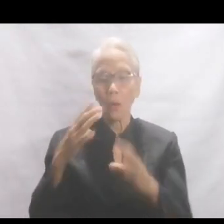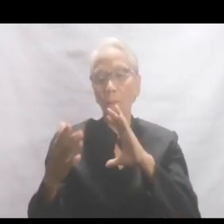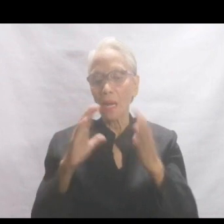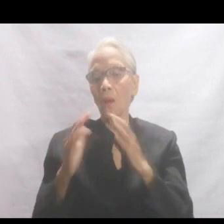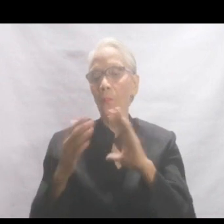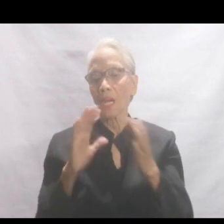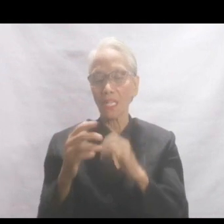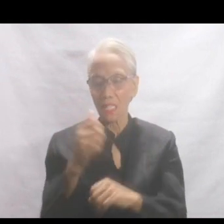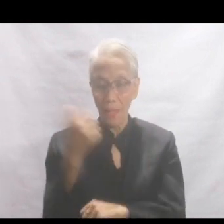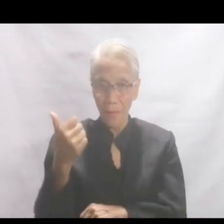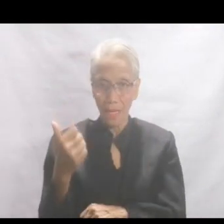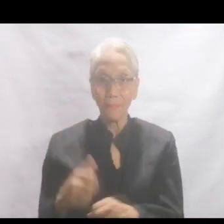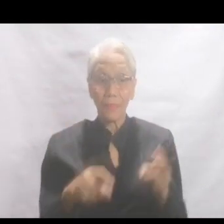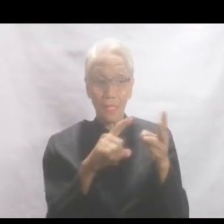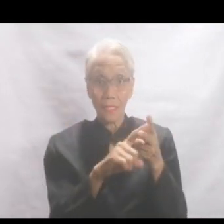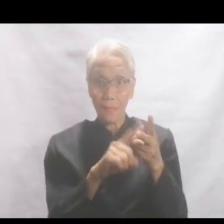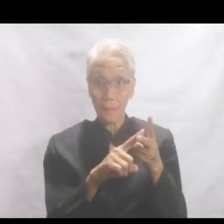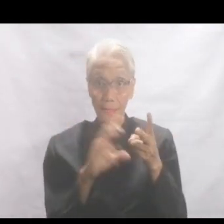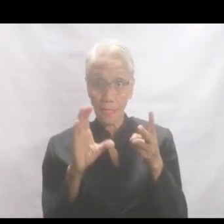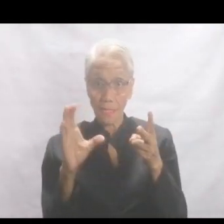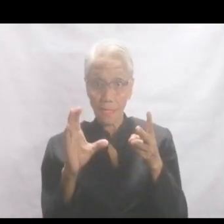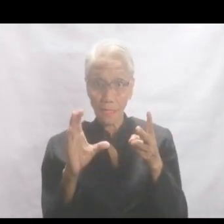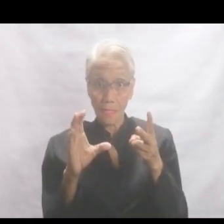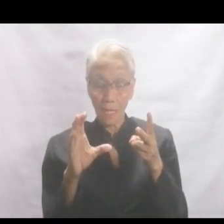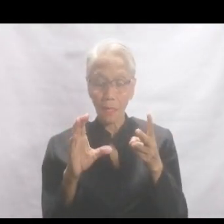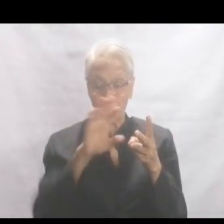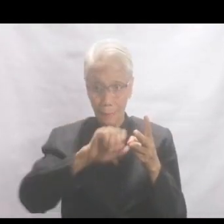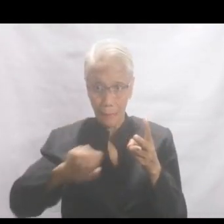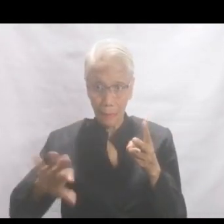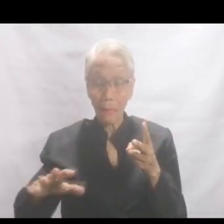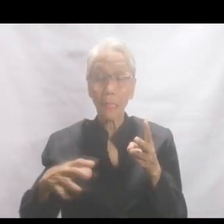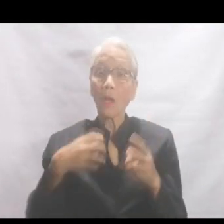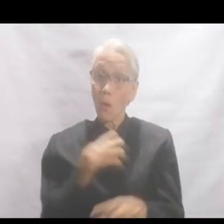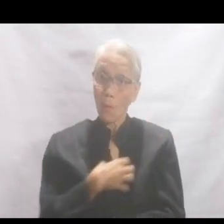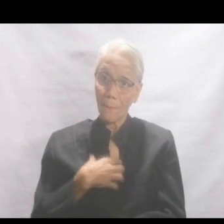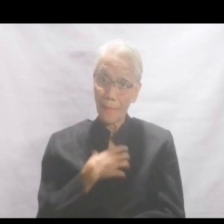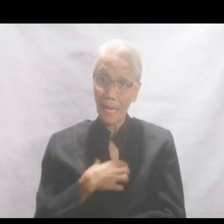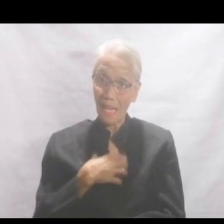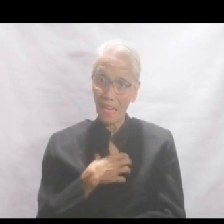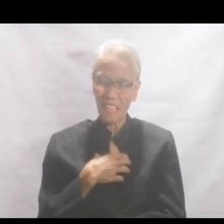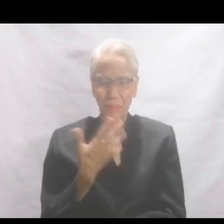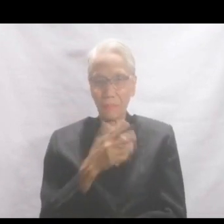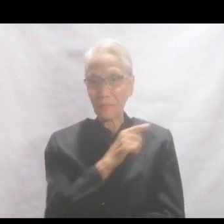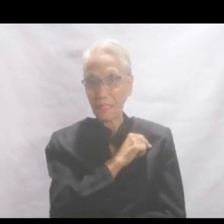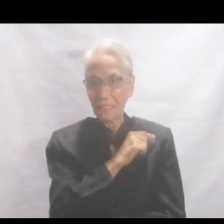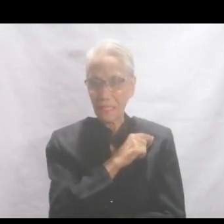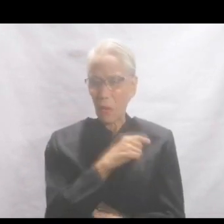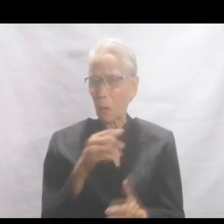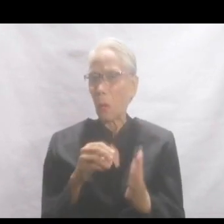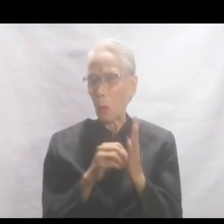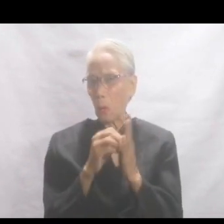Number two C, discard complaining. Parang guilty rin ako dyan ah, madalas.